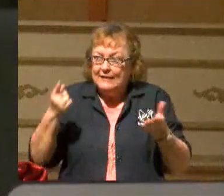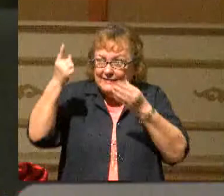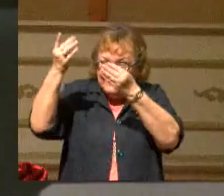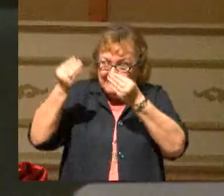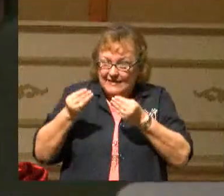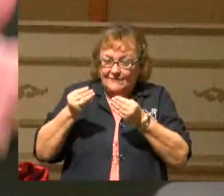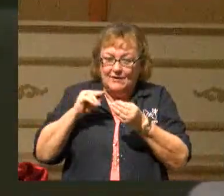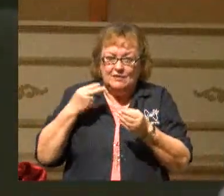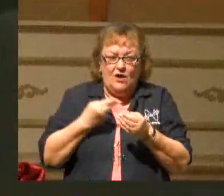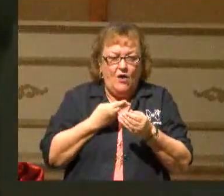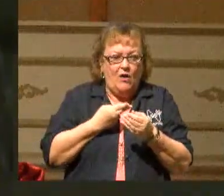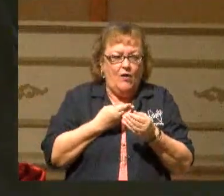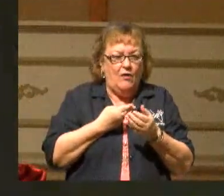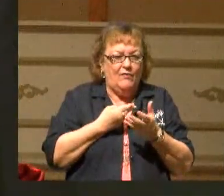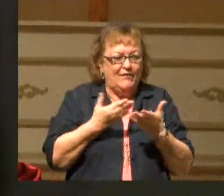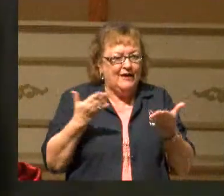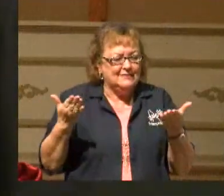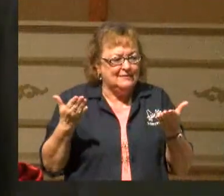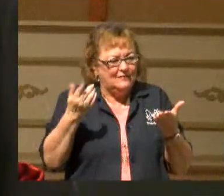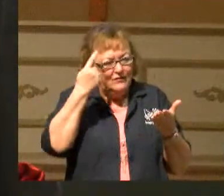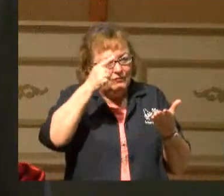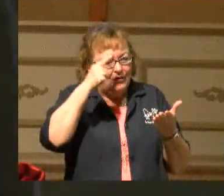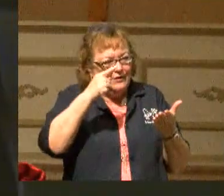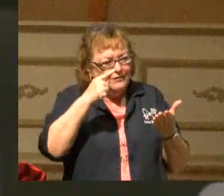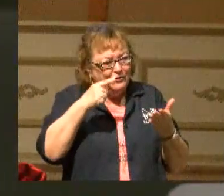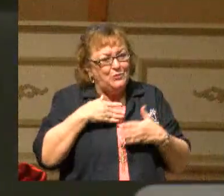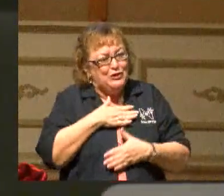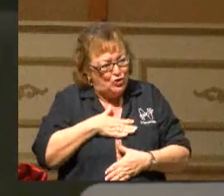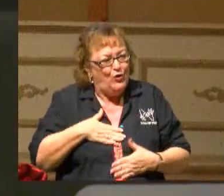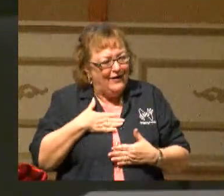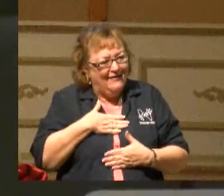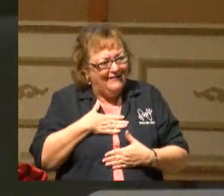all things richly to enjoy. What a great thing.